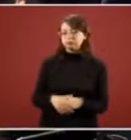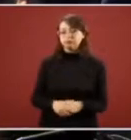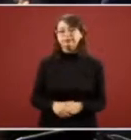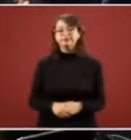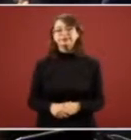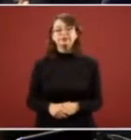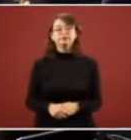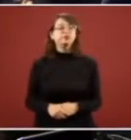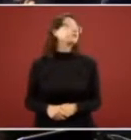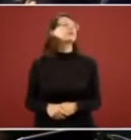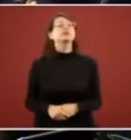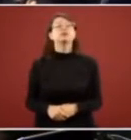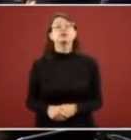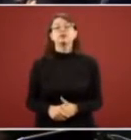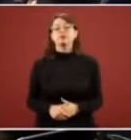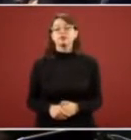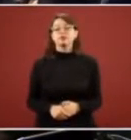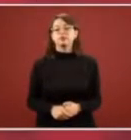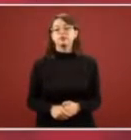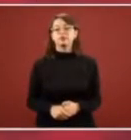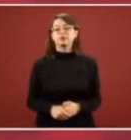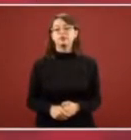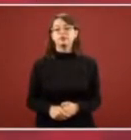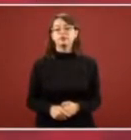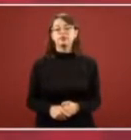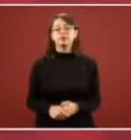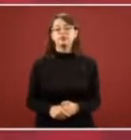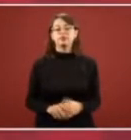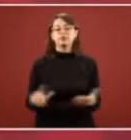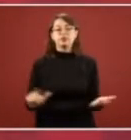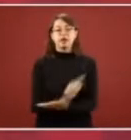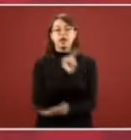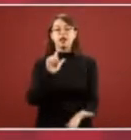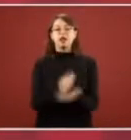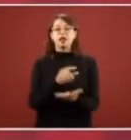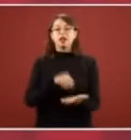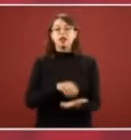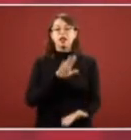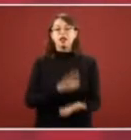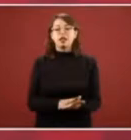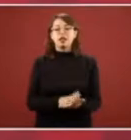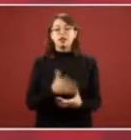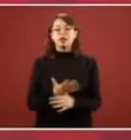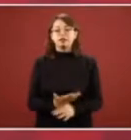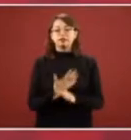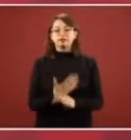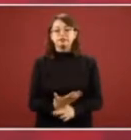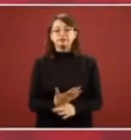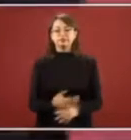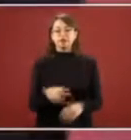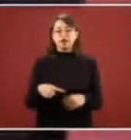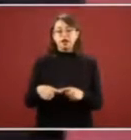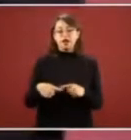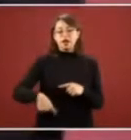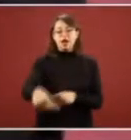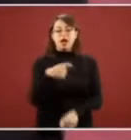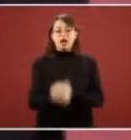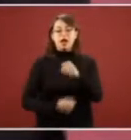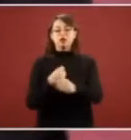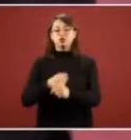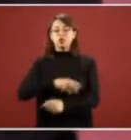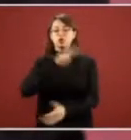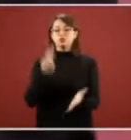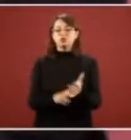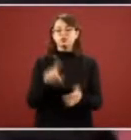according to the law a partir de este año as of this year the